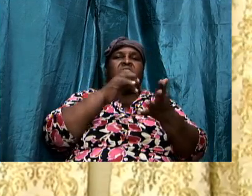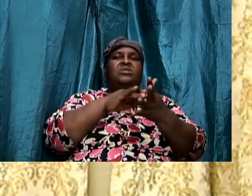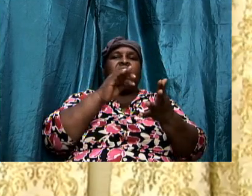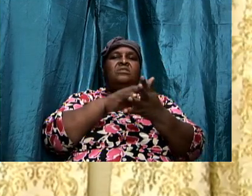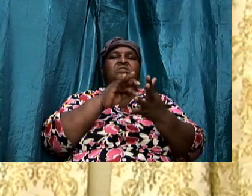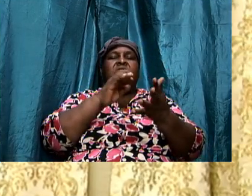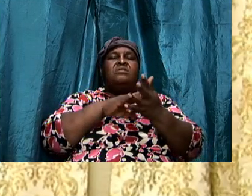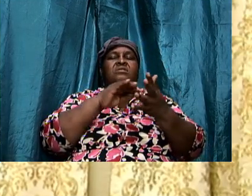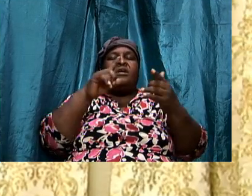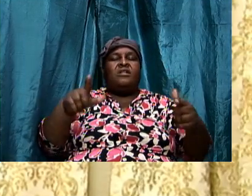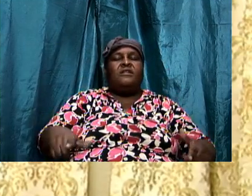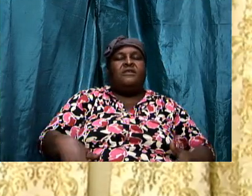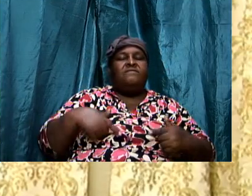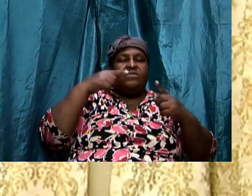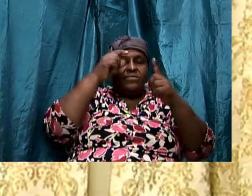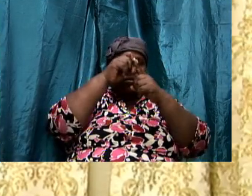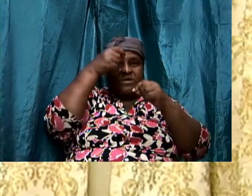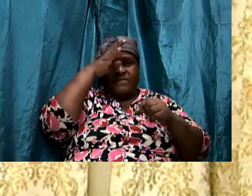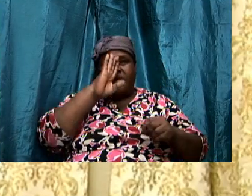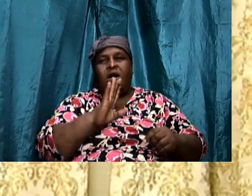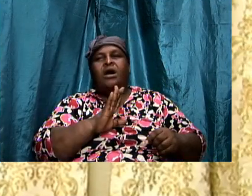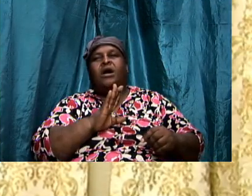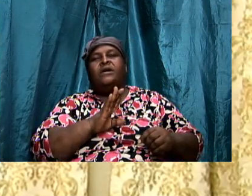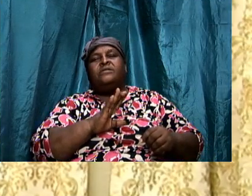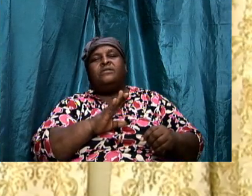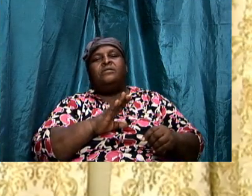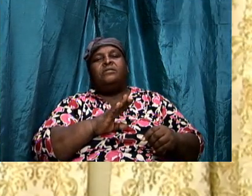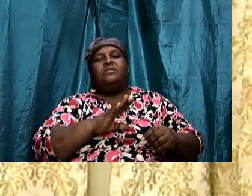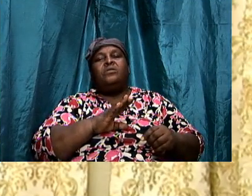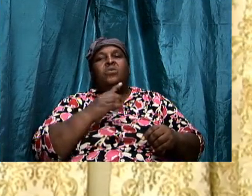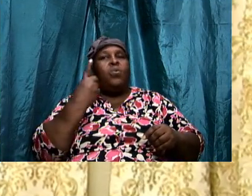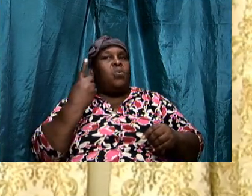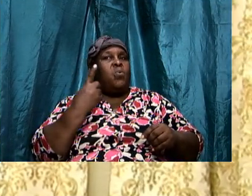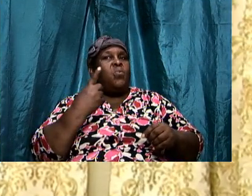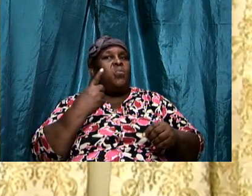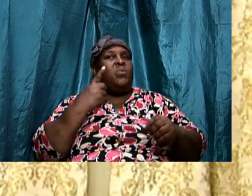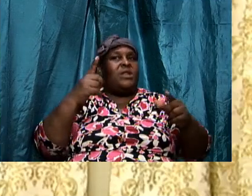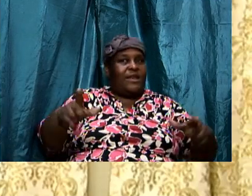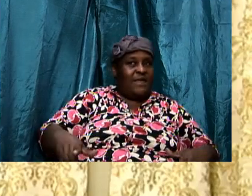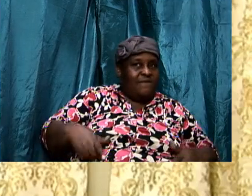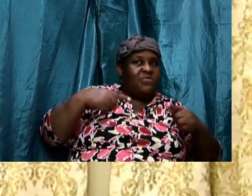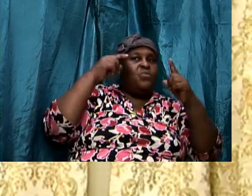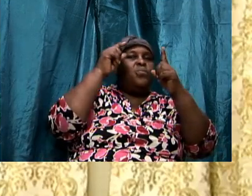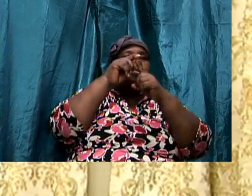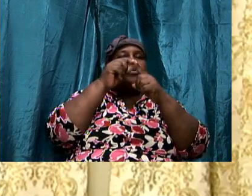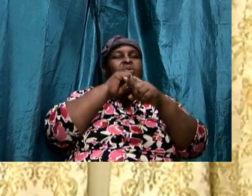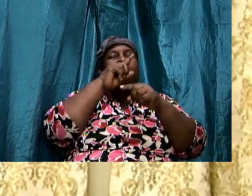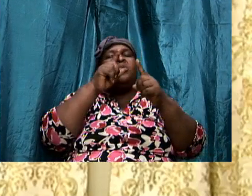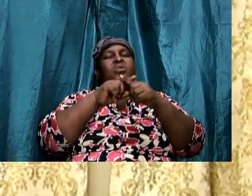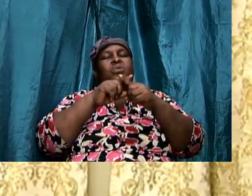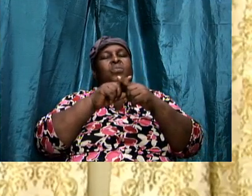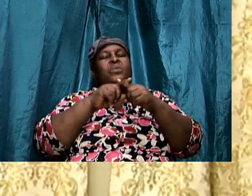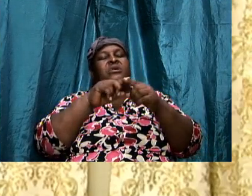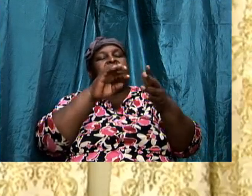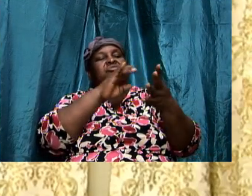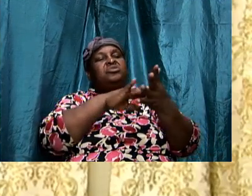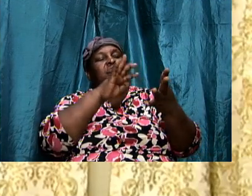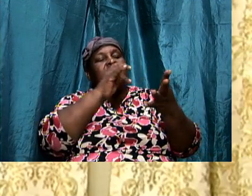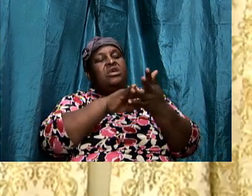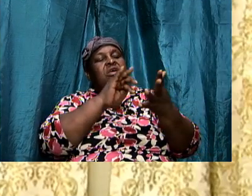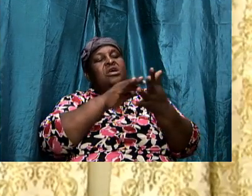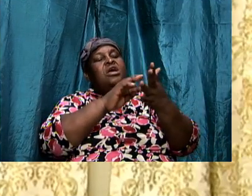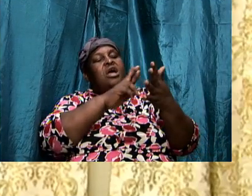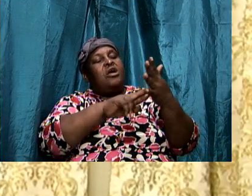can only walk in the word when we know the word. And we will only know the word when we